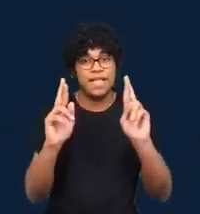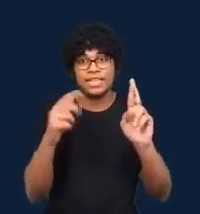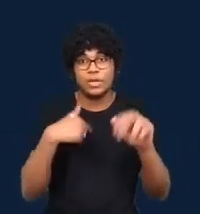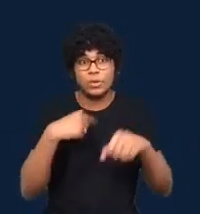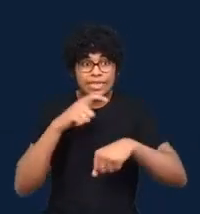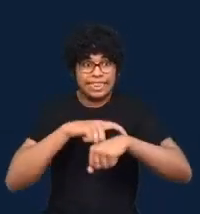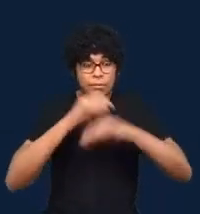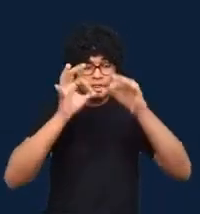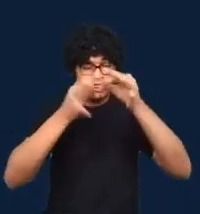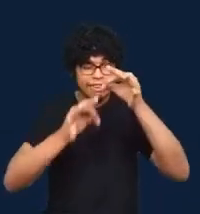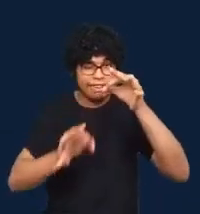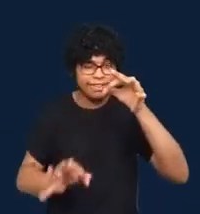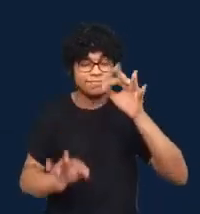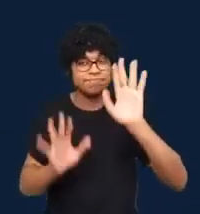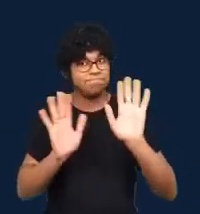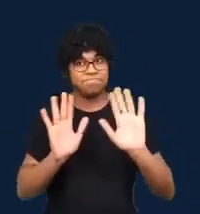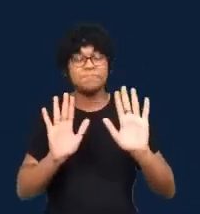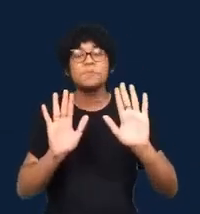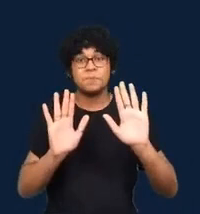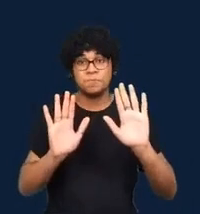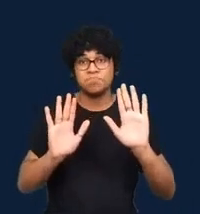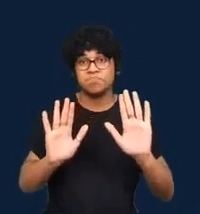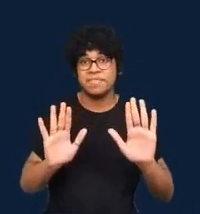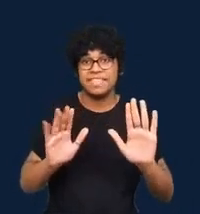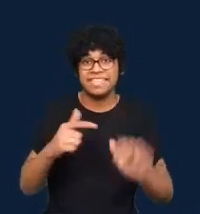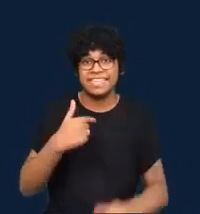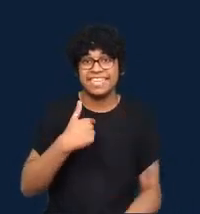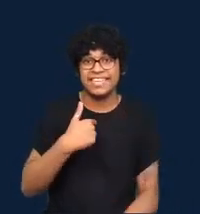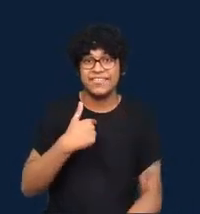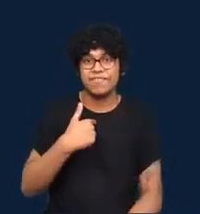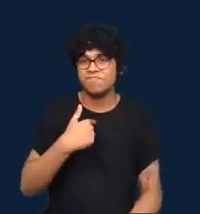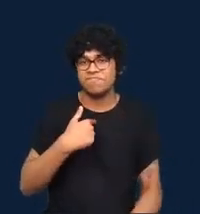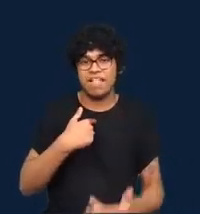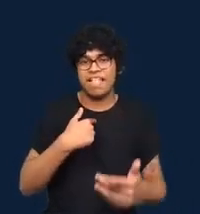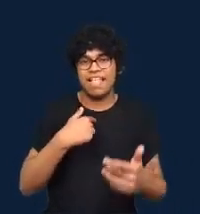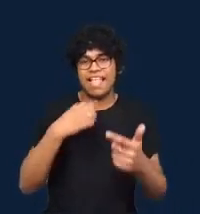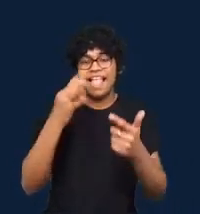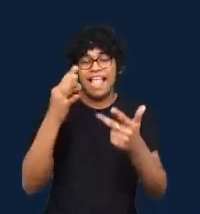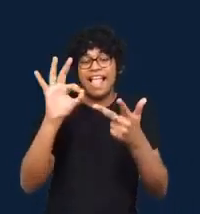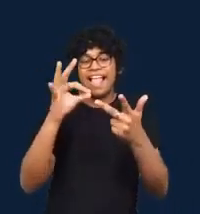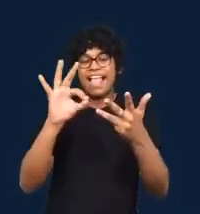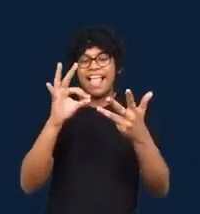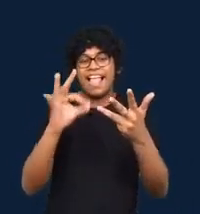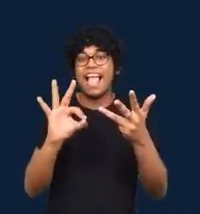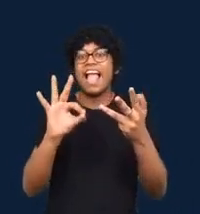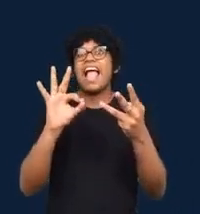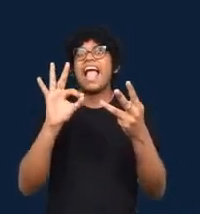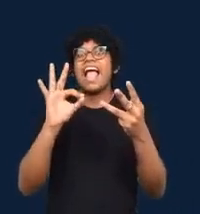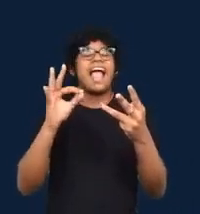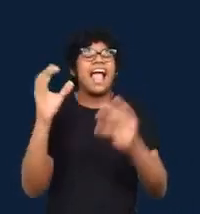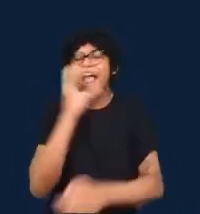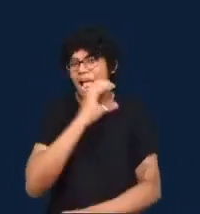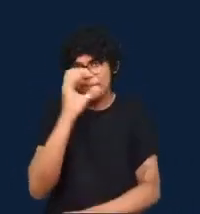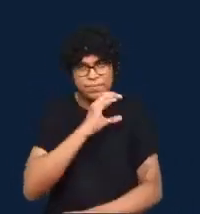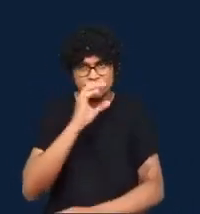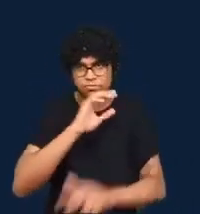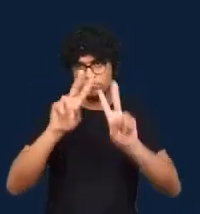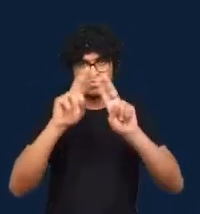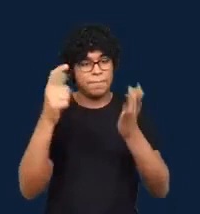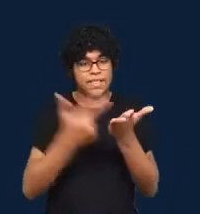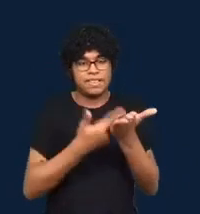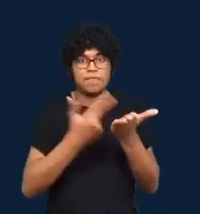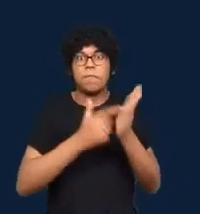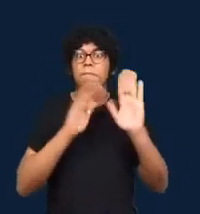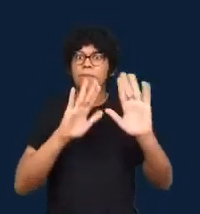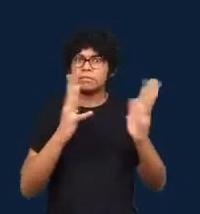quick tour of some of the work in the in the book, the book is really rich if there is really a lot of material so I tried to make